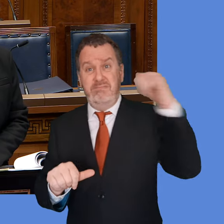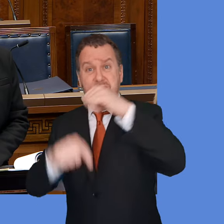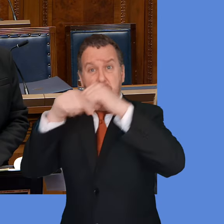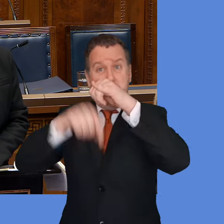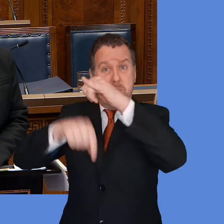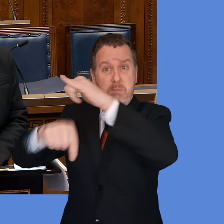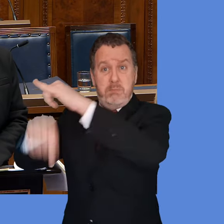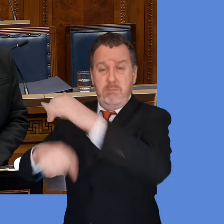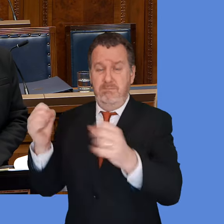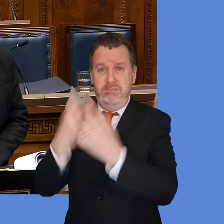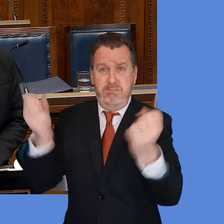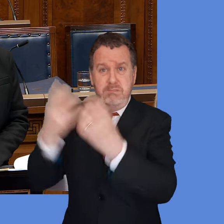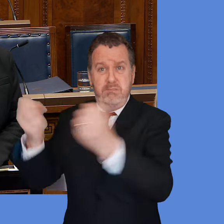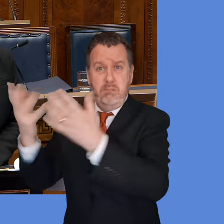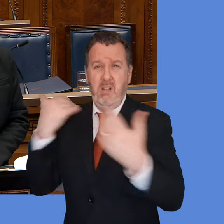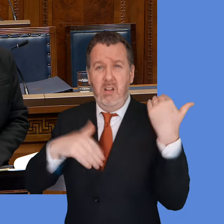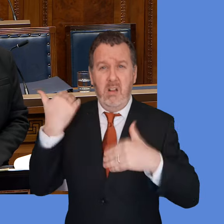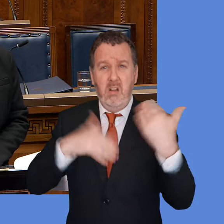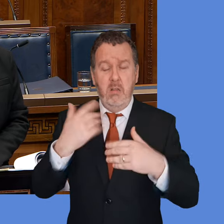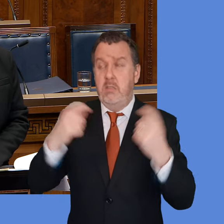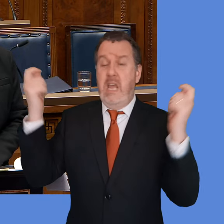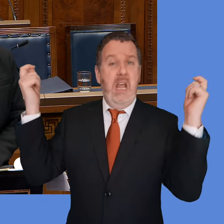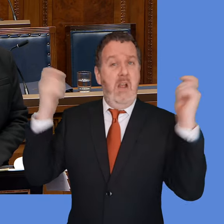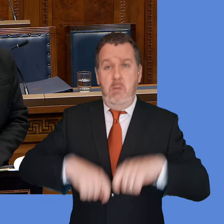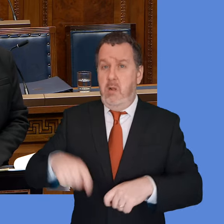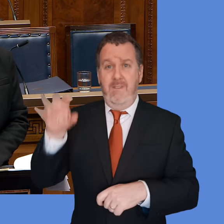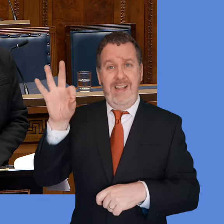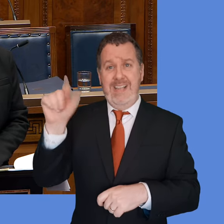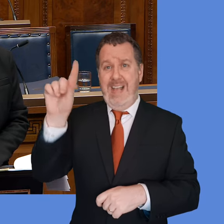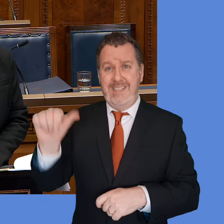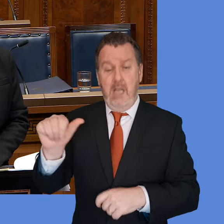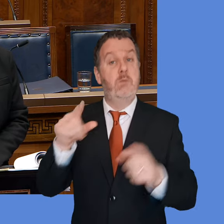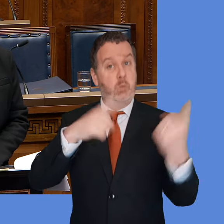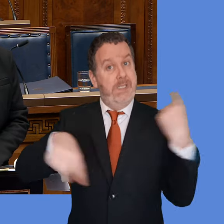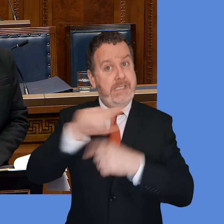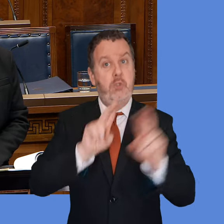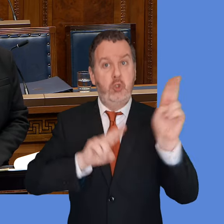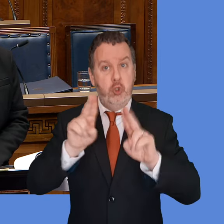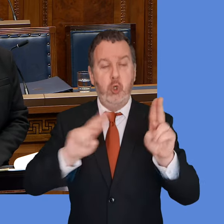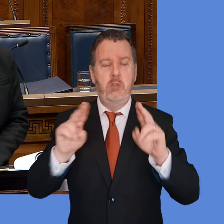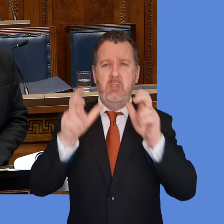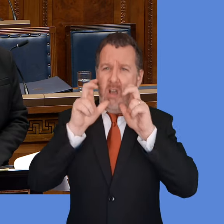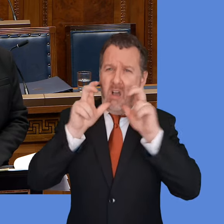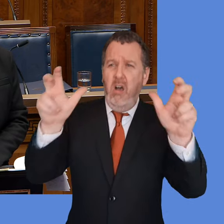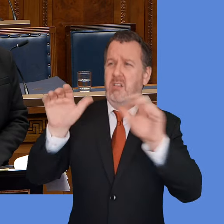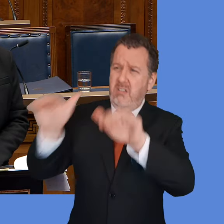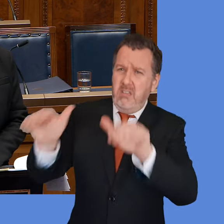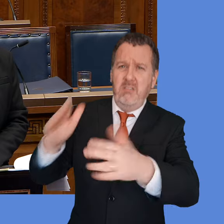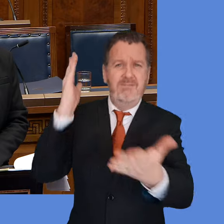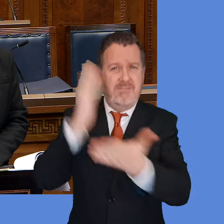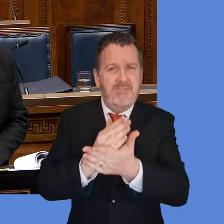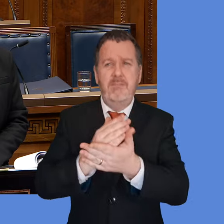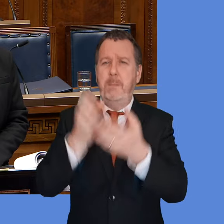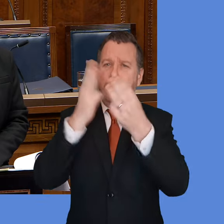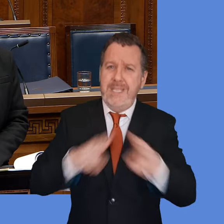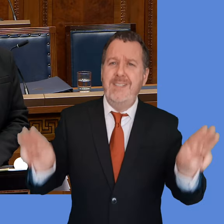horrendous and heartbreaking to watch. So we all should be very, very conscious of using our voice to call for peace, to call for dialogue, to